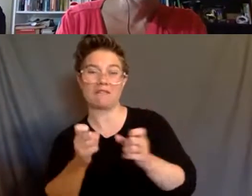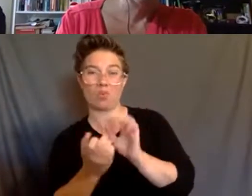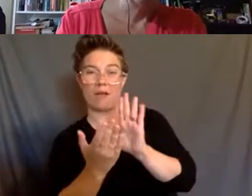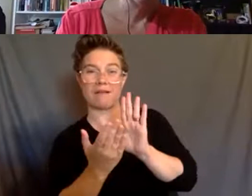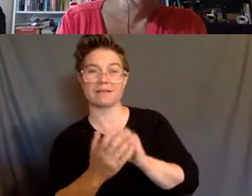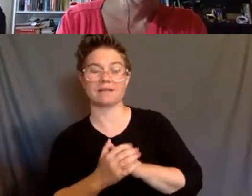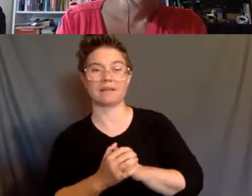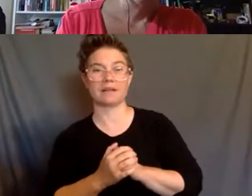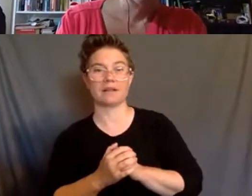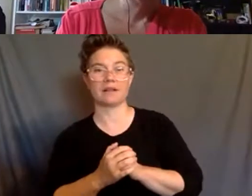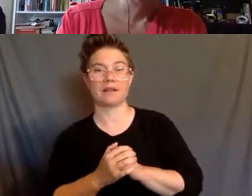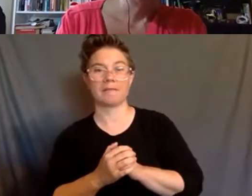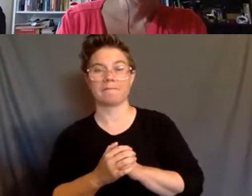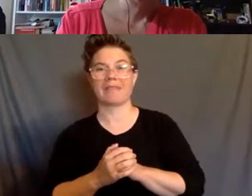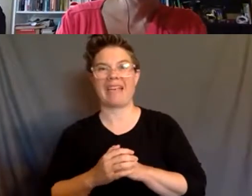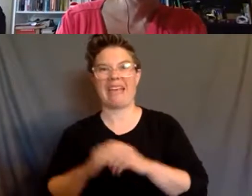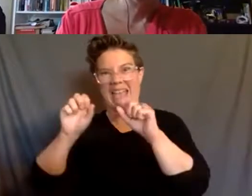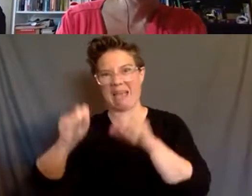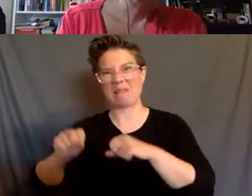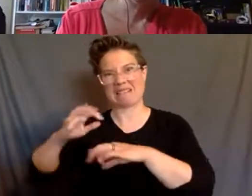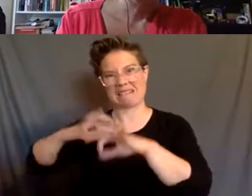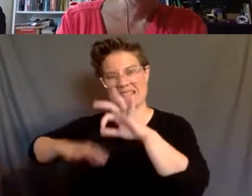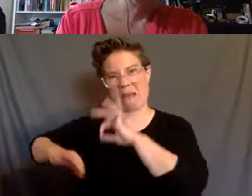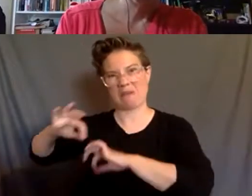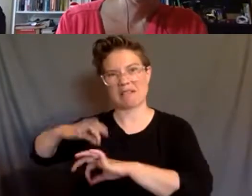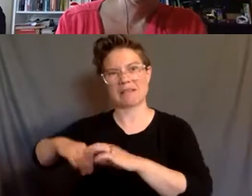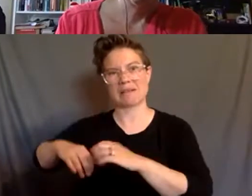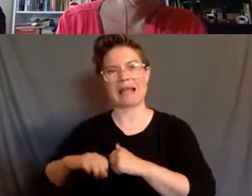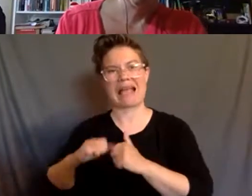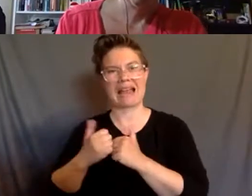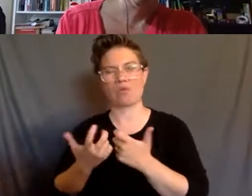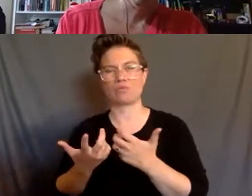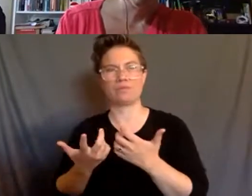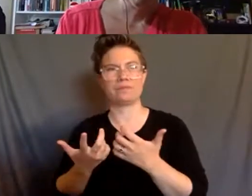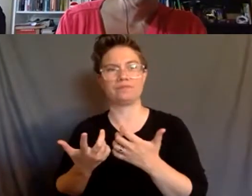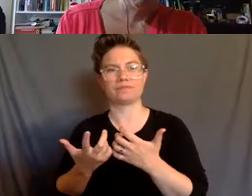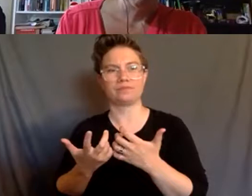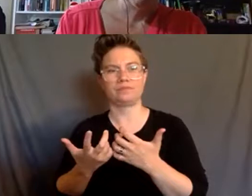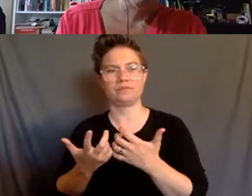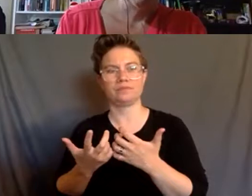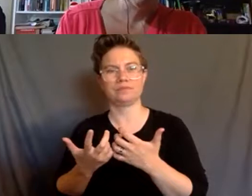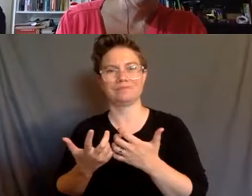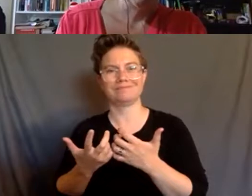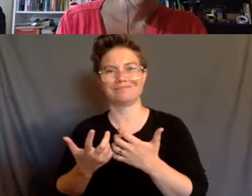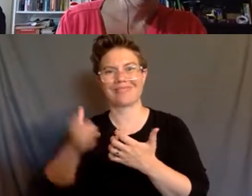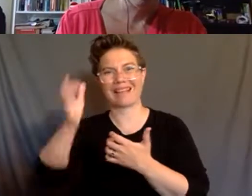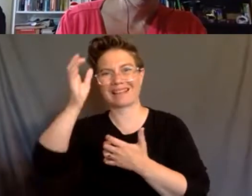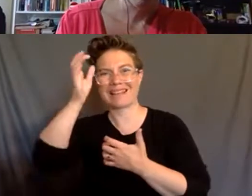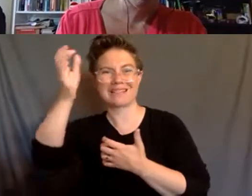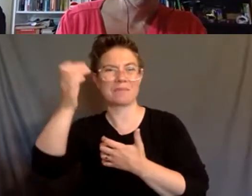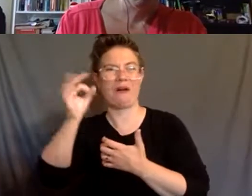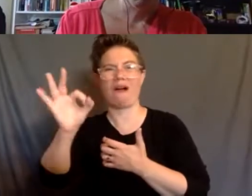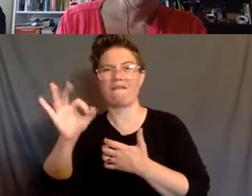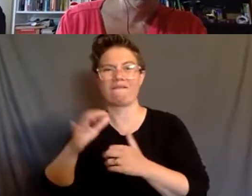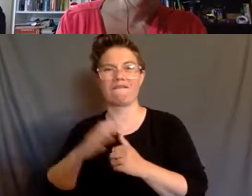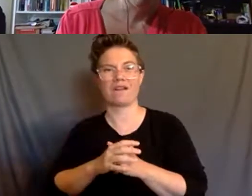ableist capitalism and how central, um, concepts of, you know, fitness to